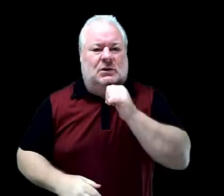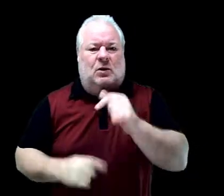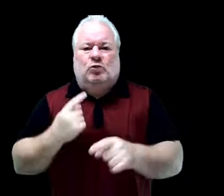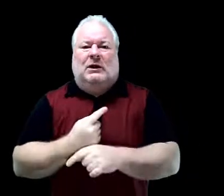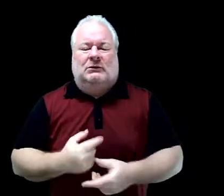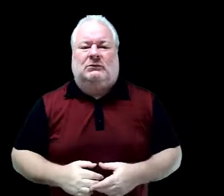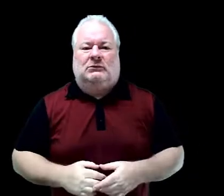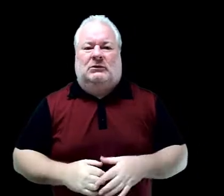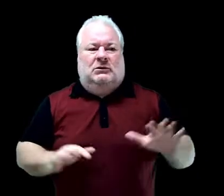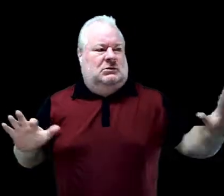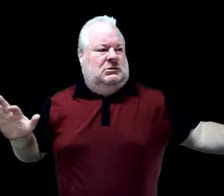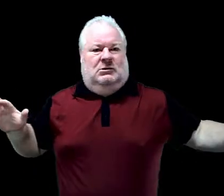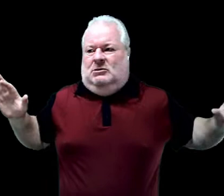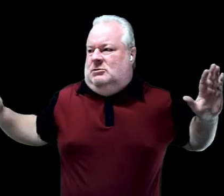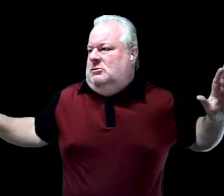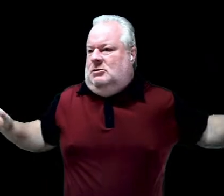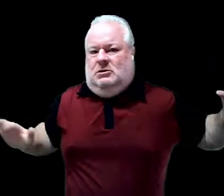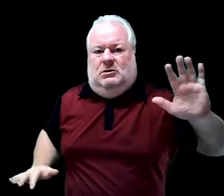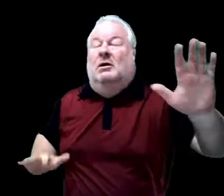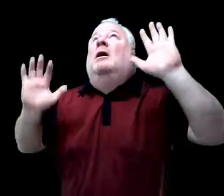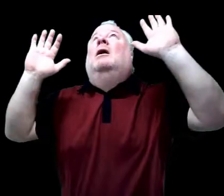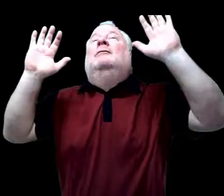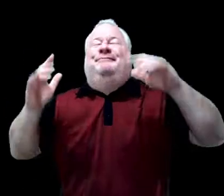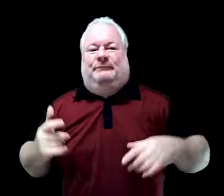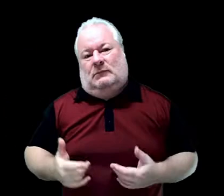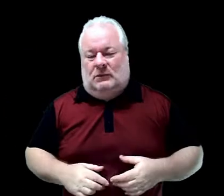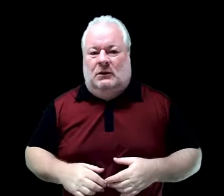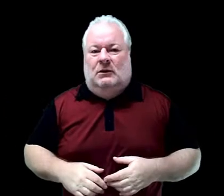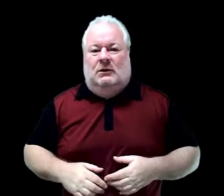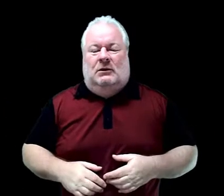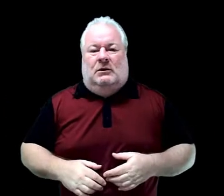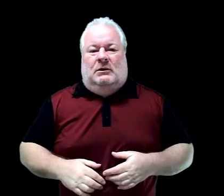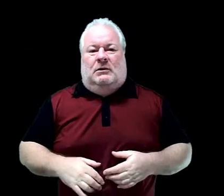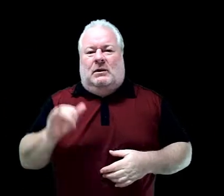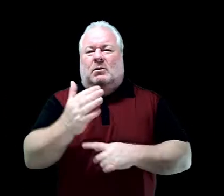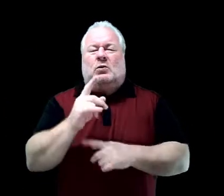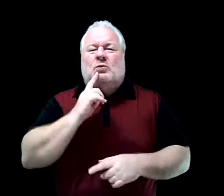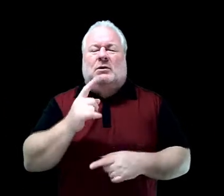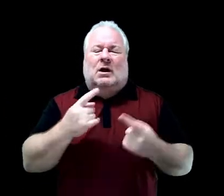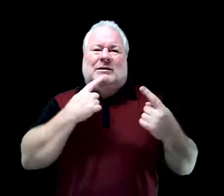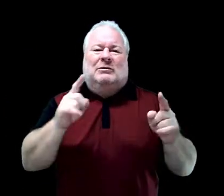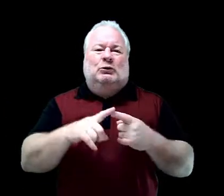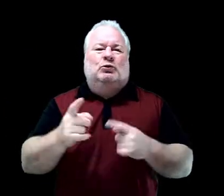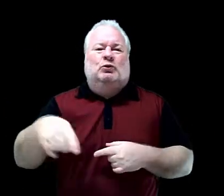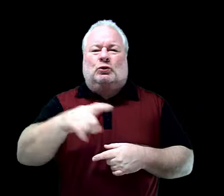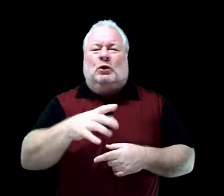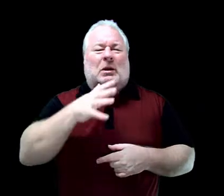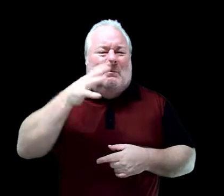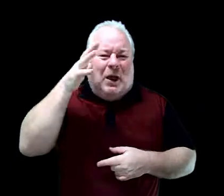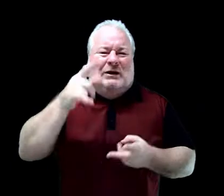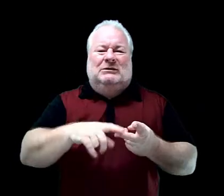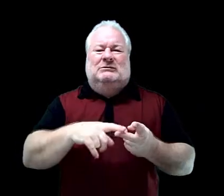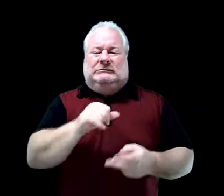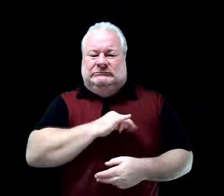Boys and girls, staff members, parents, everyone hearing these morning announcements, it is